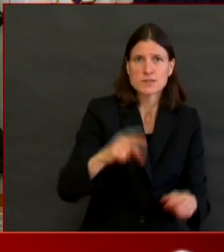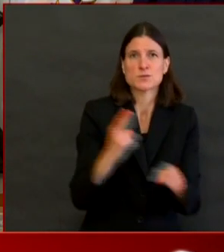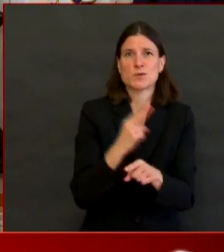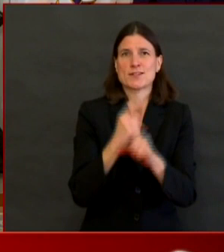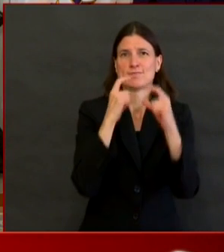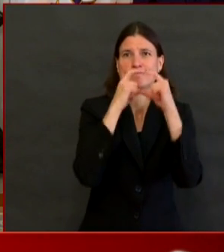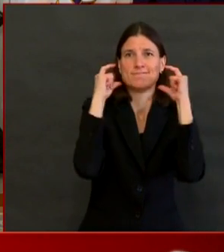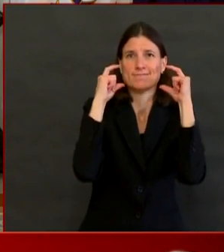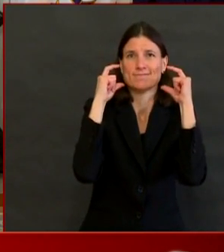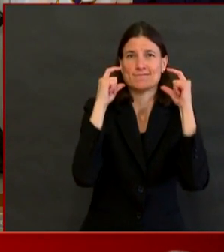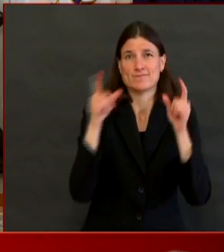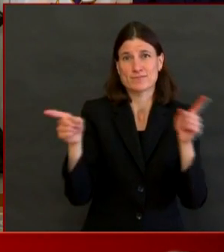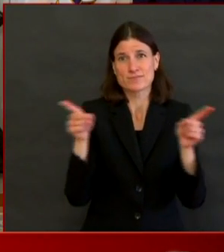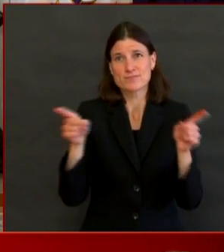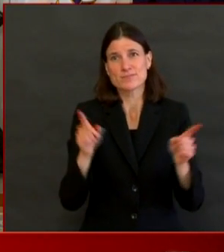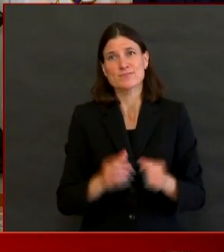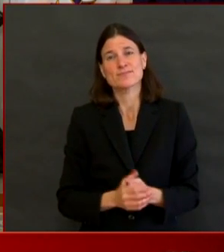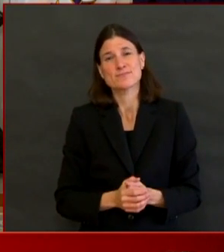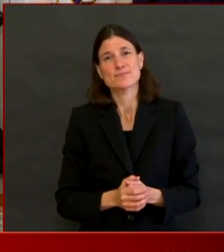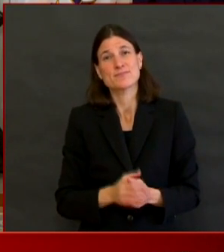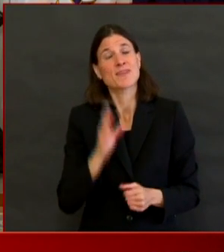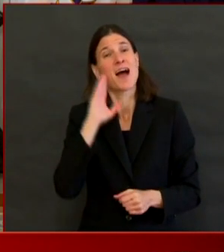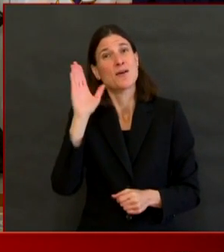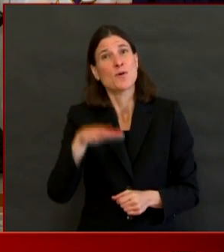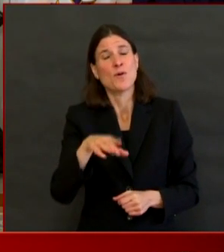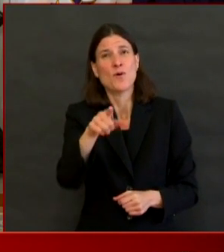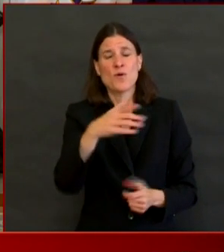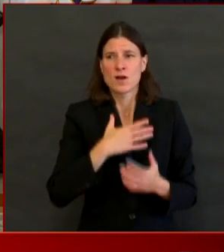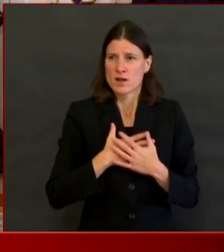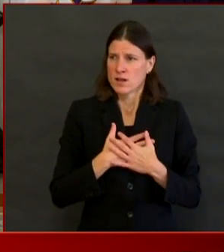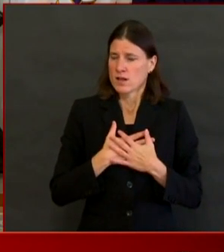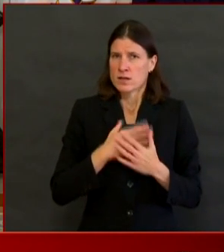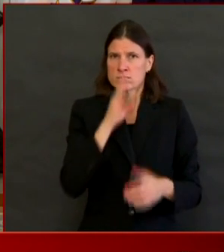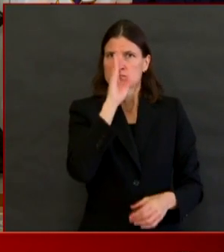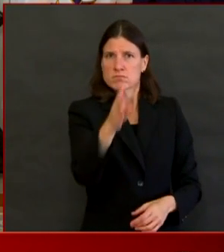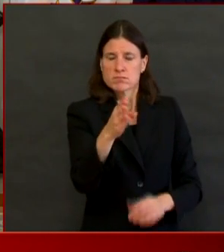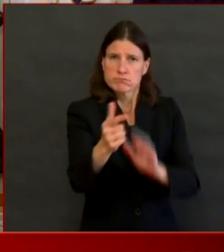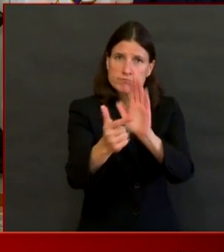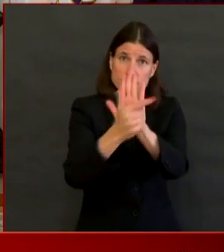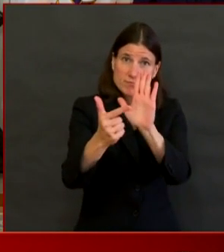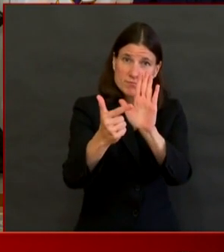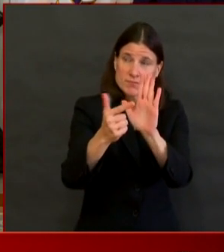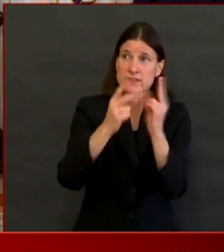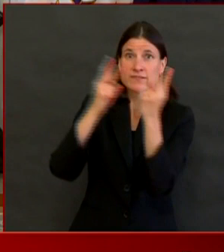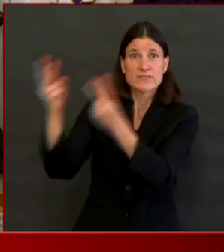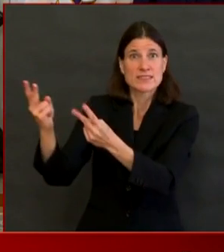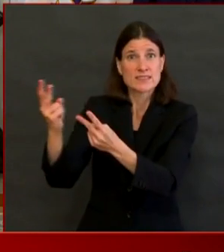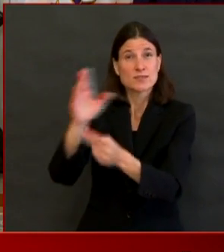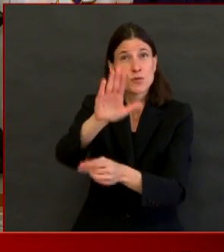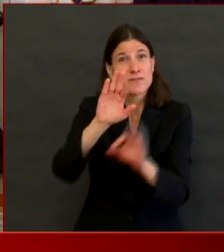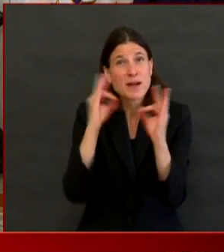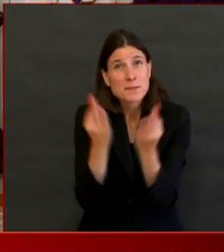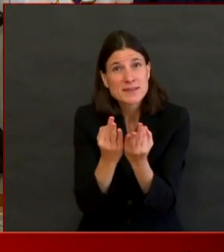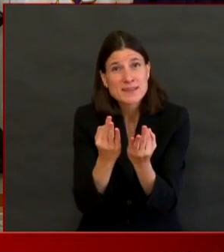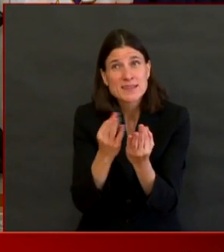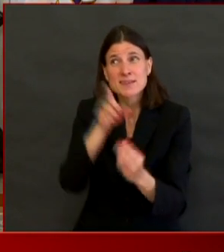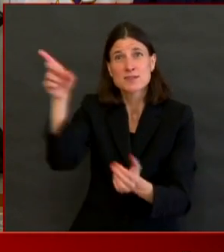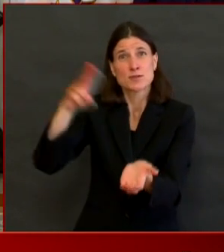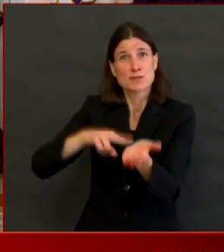those in a nursing home is a hard one. We know that that has been difficult over this time.